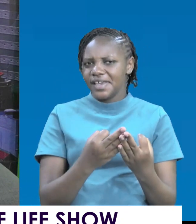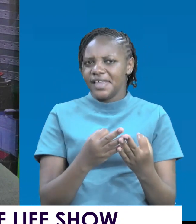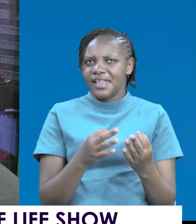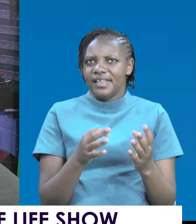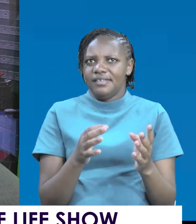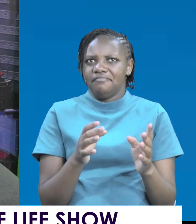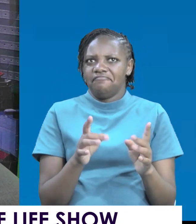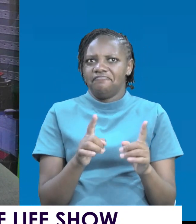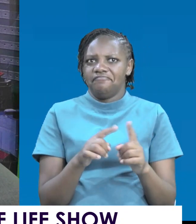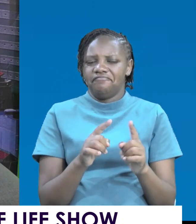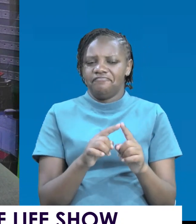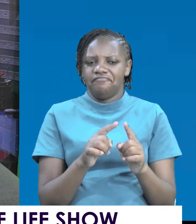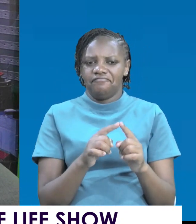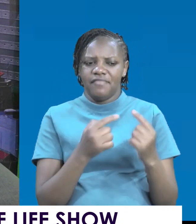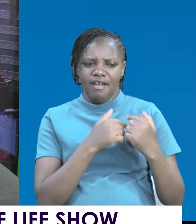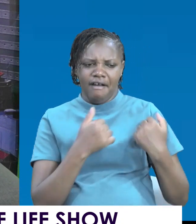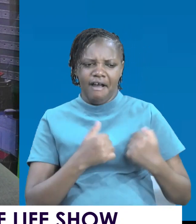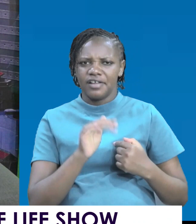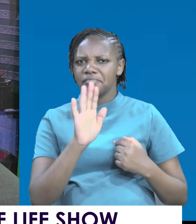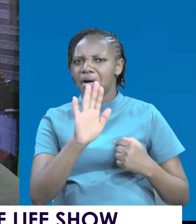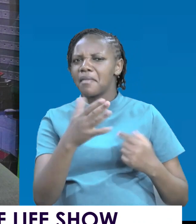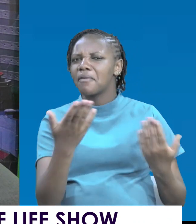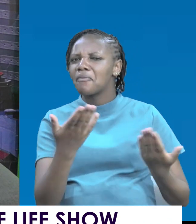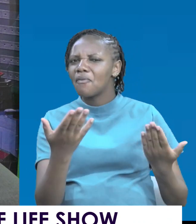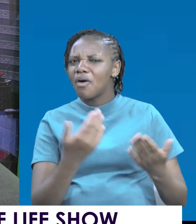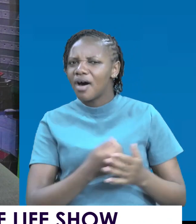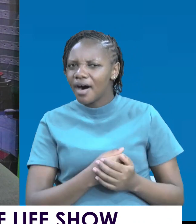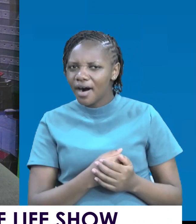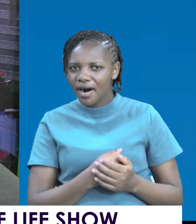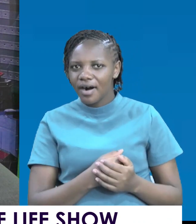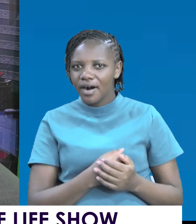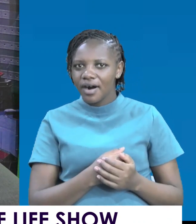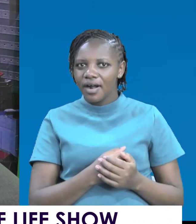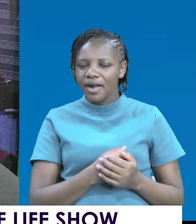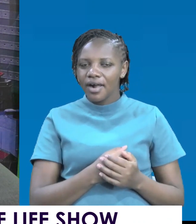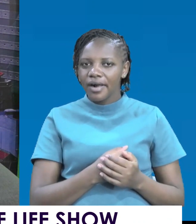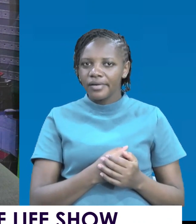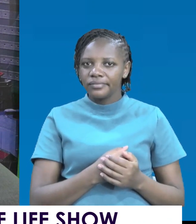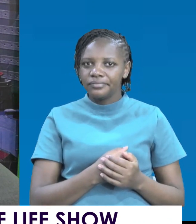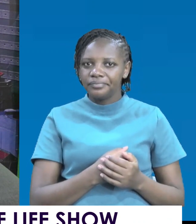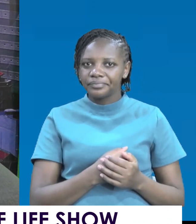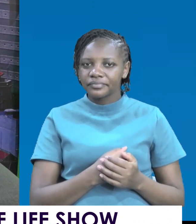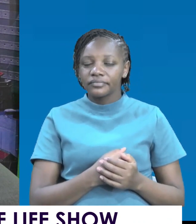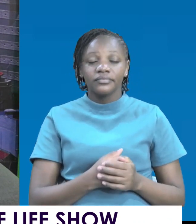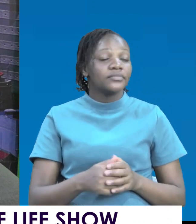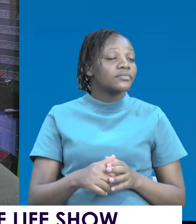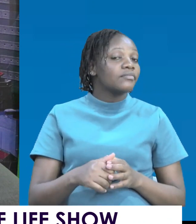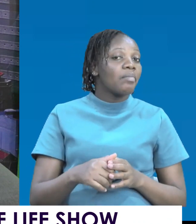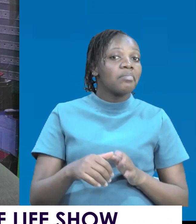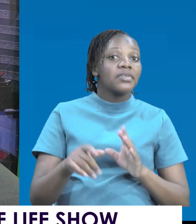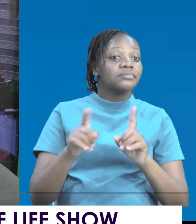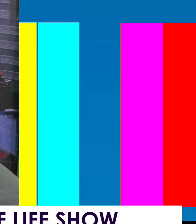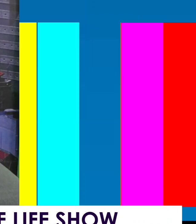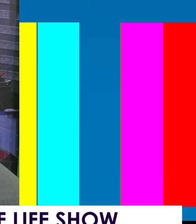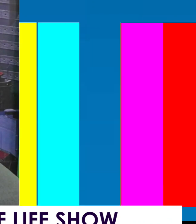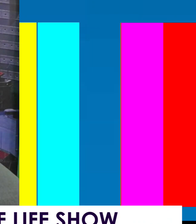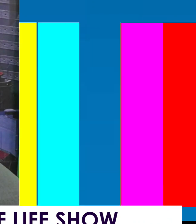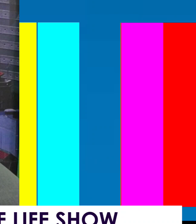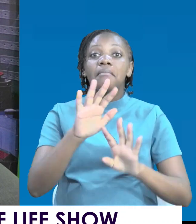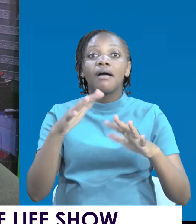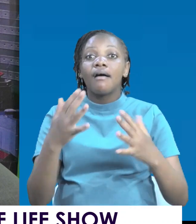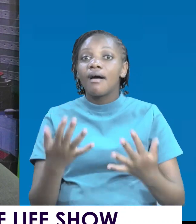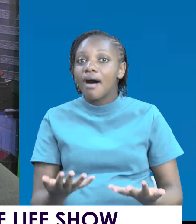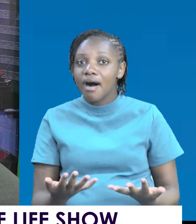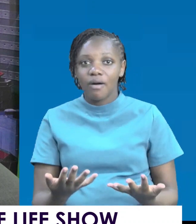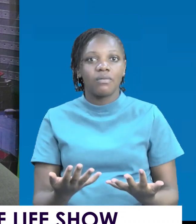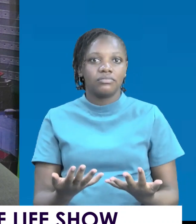your heart lie? Do you, are you a man and a woman of virtue? Are you a man and a woman that empathizes with